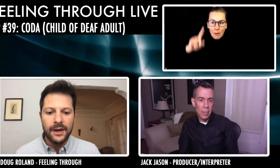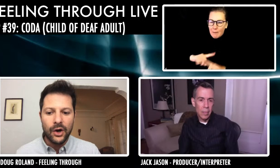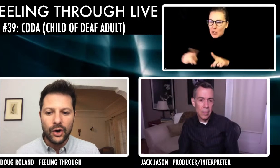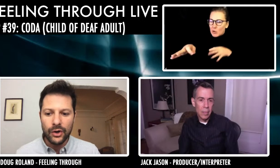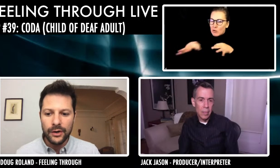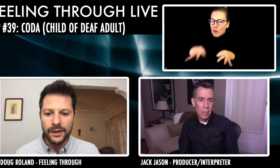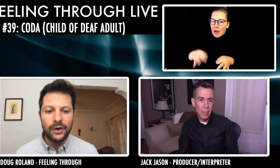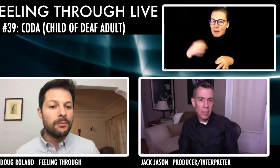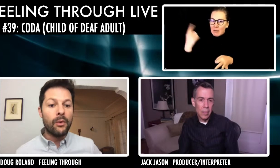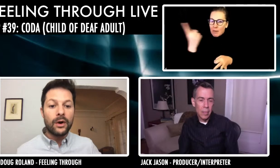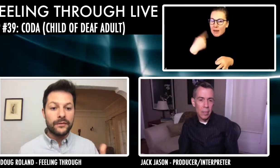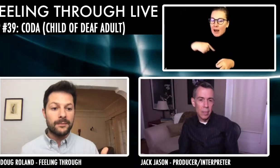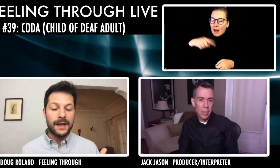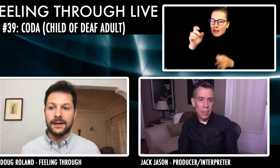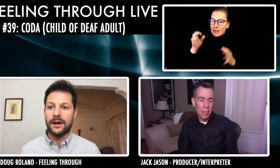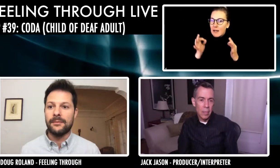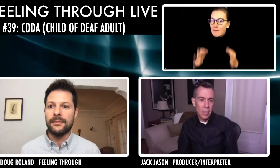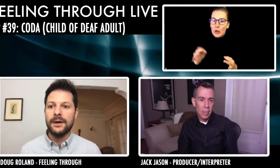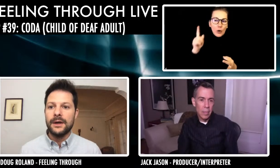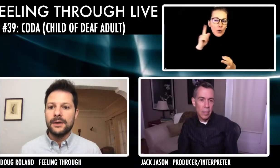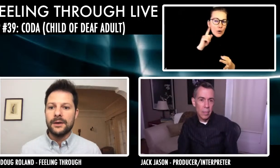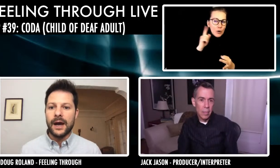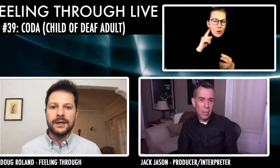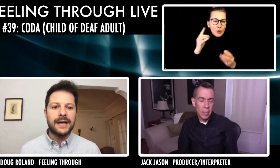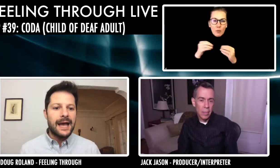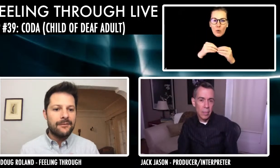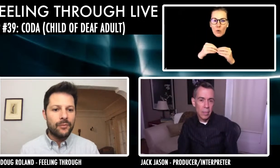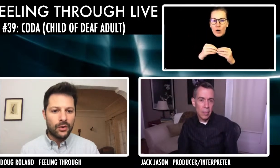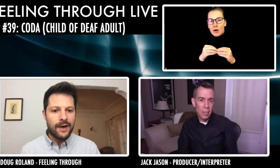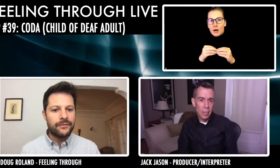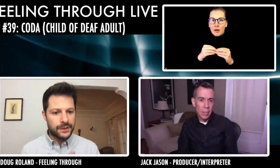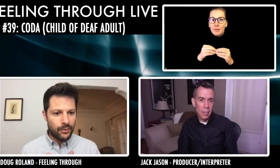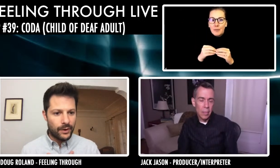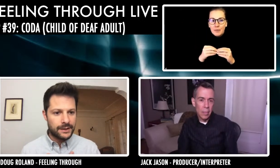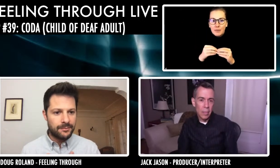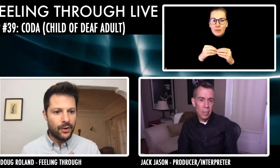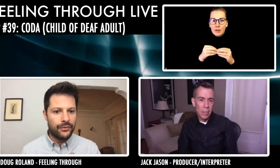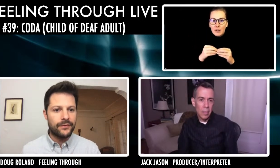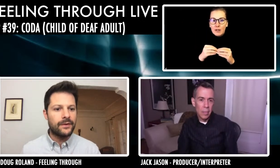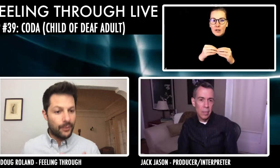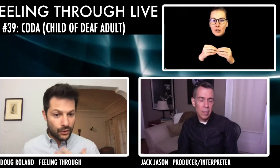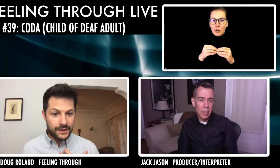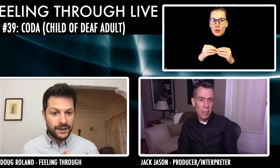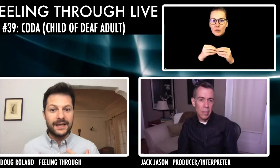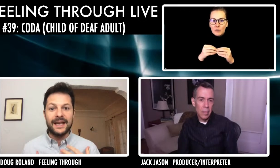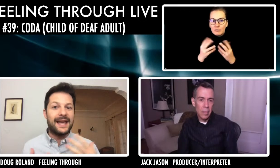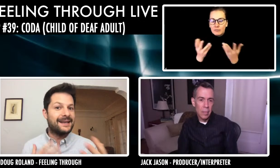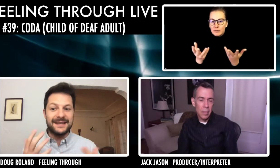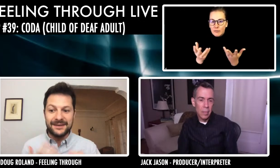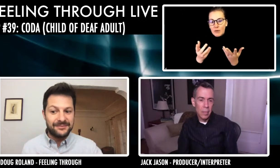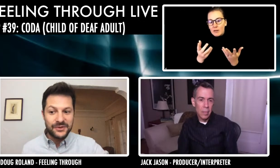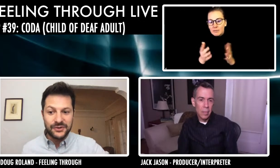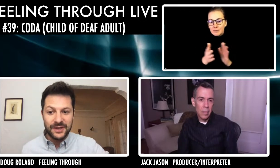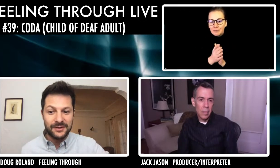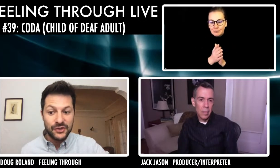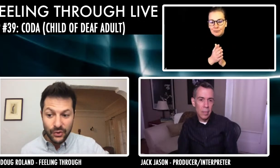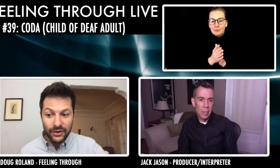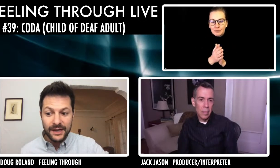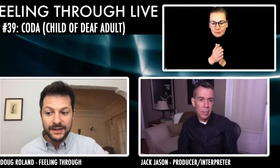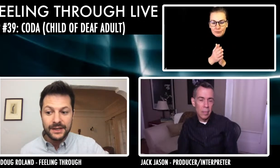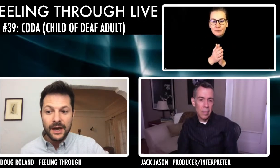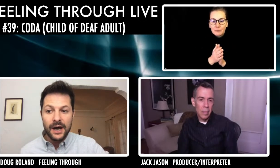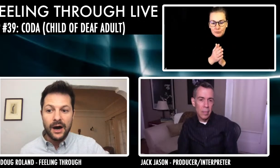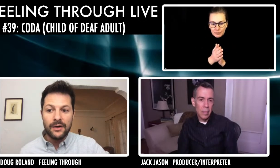heard, you know, more from like, um, cause I have more reference points, both personally and in, in